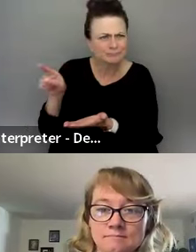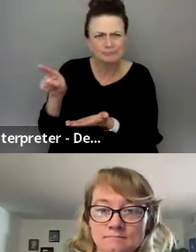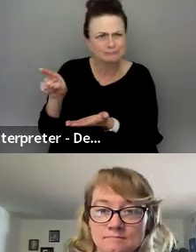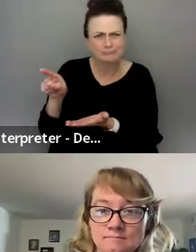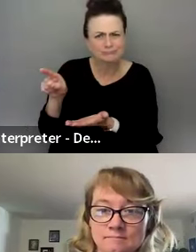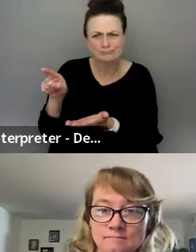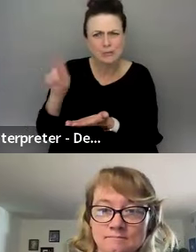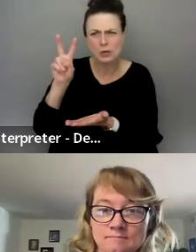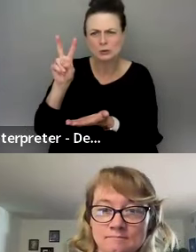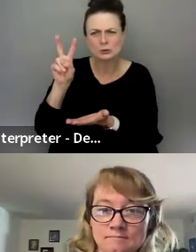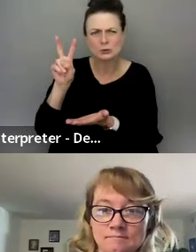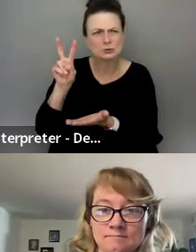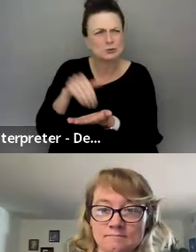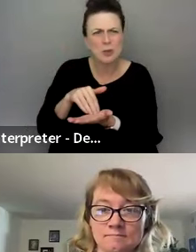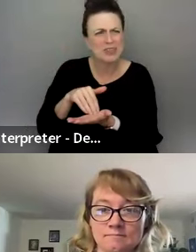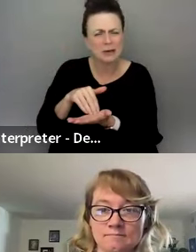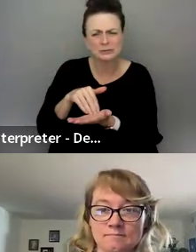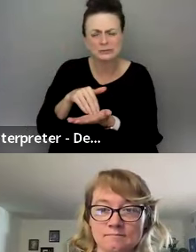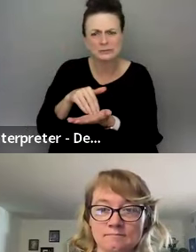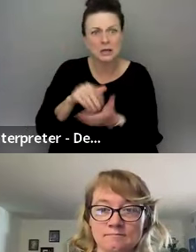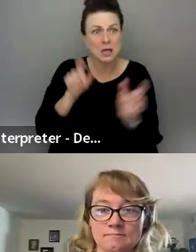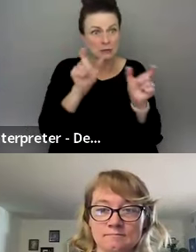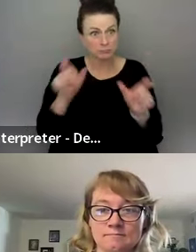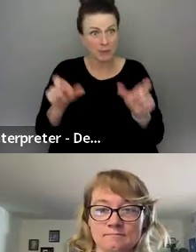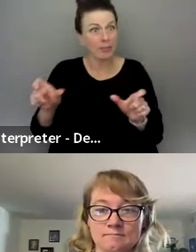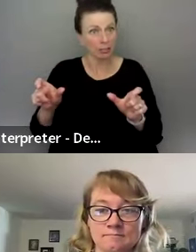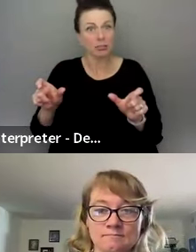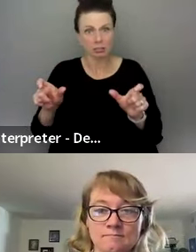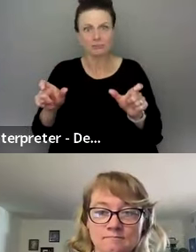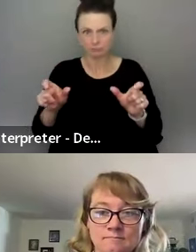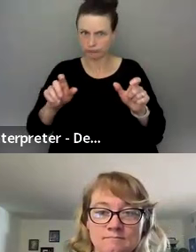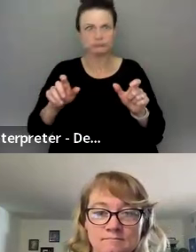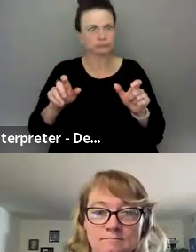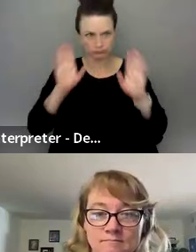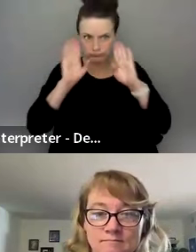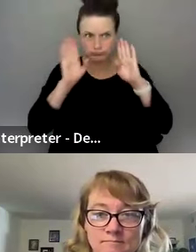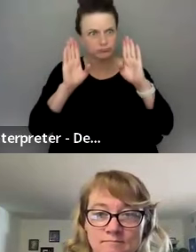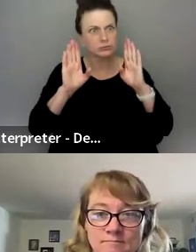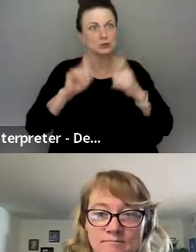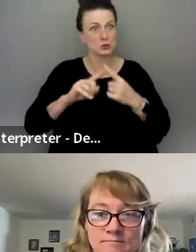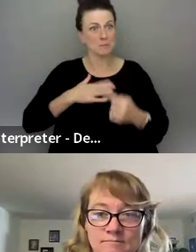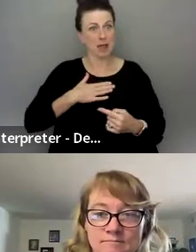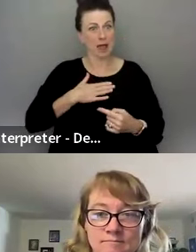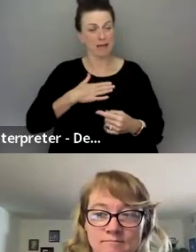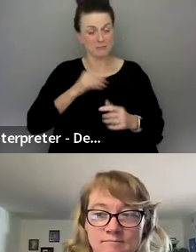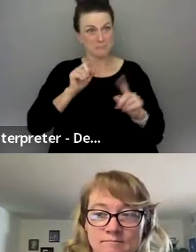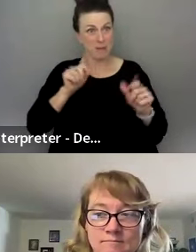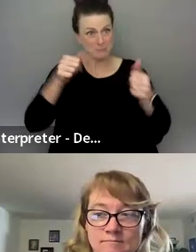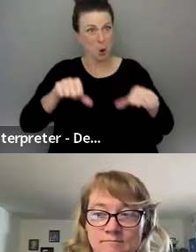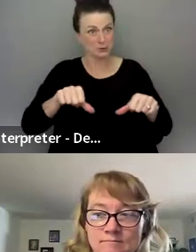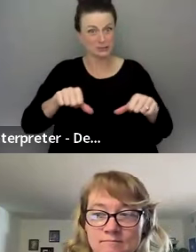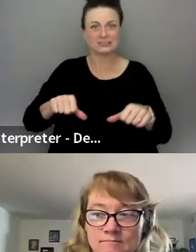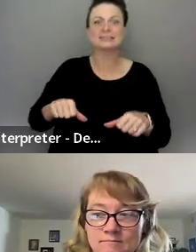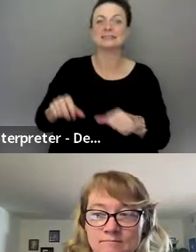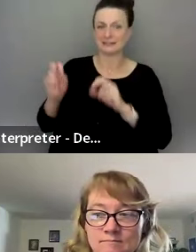uh, 2000, uh, person to interact with, uh, my post that was, uh,